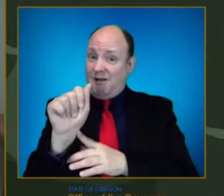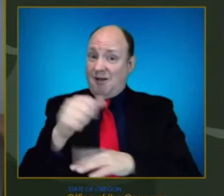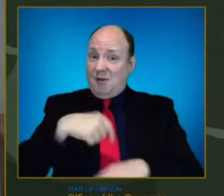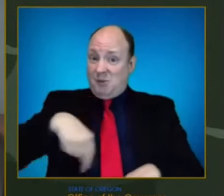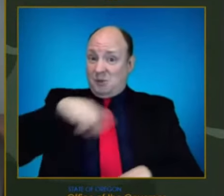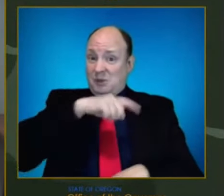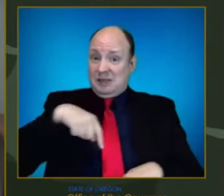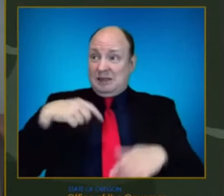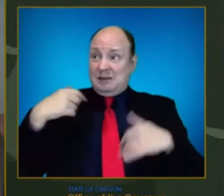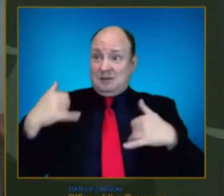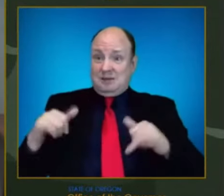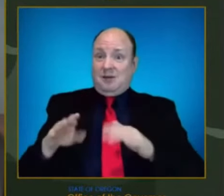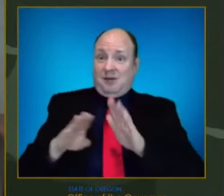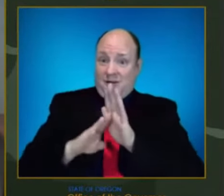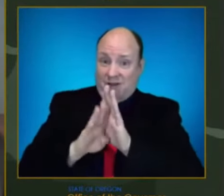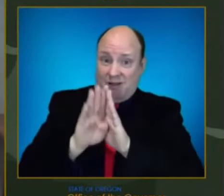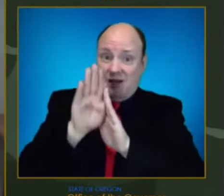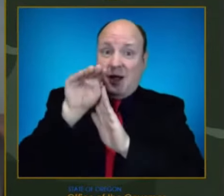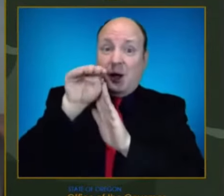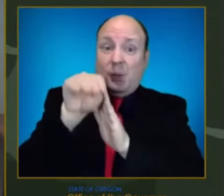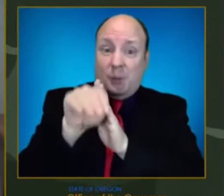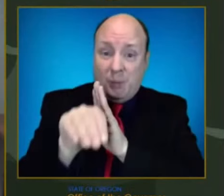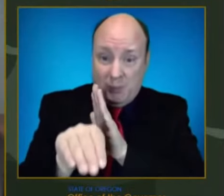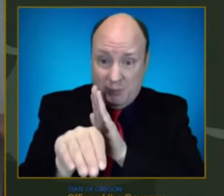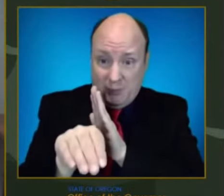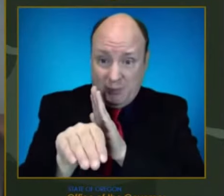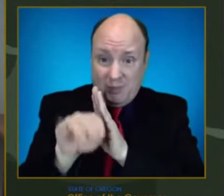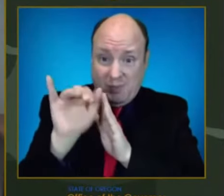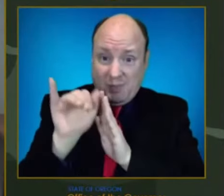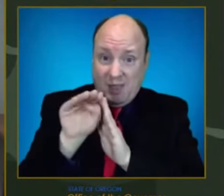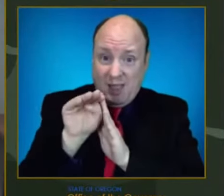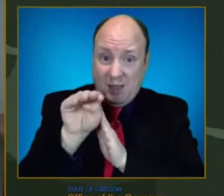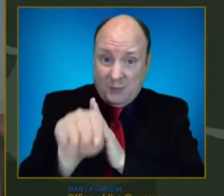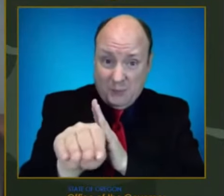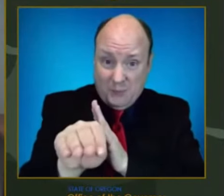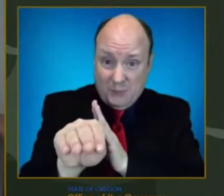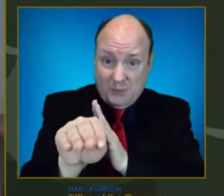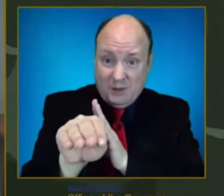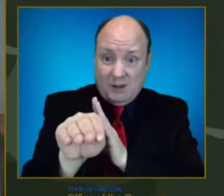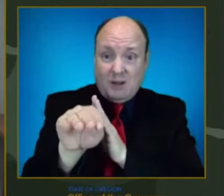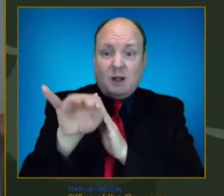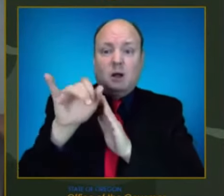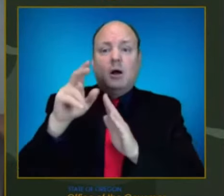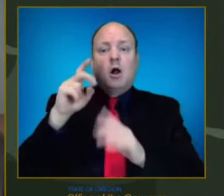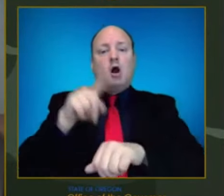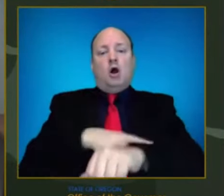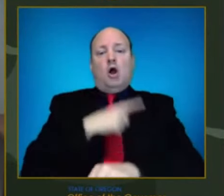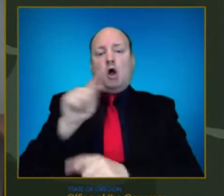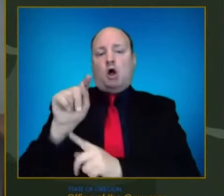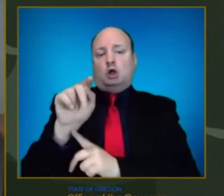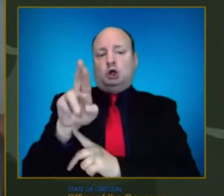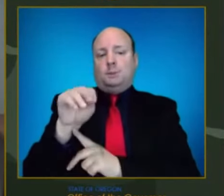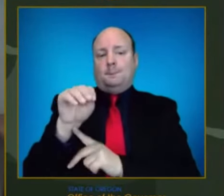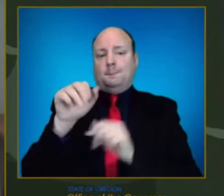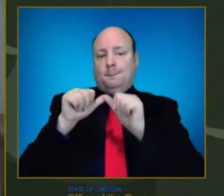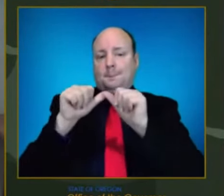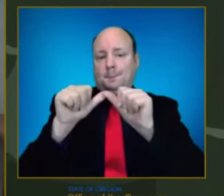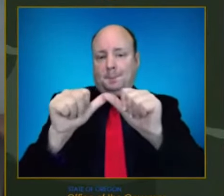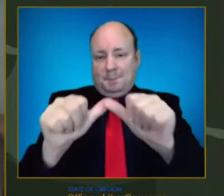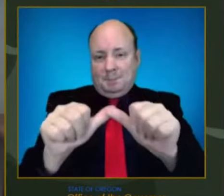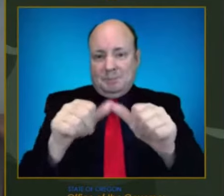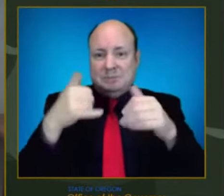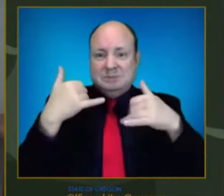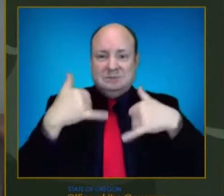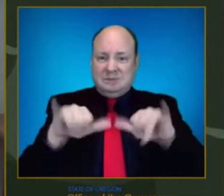our experience with Delta is turning into what we tend to call a long shoulder. So we are still seeing a large number of patients